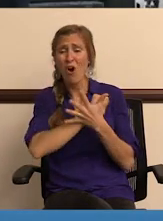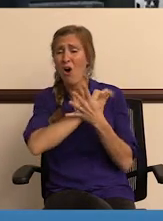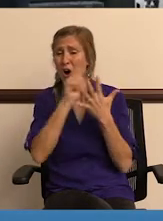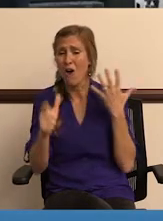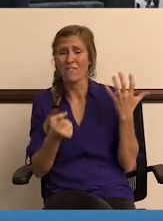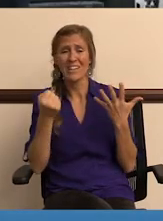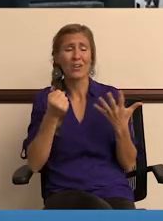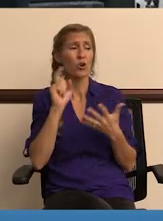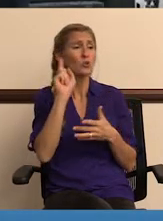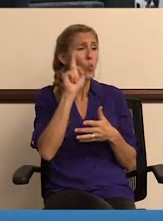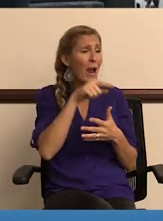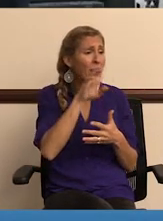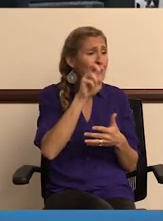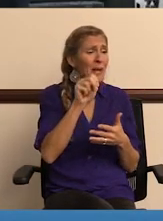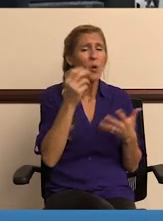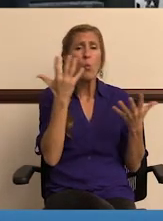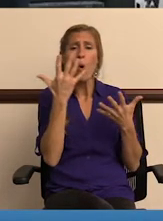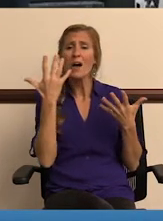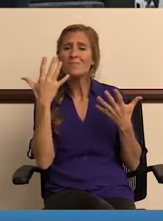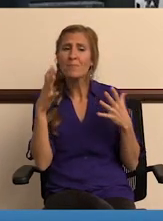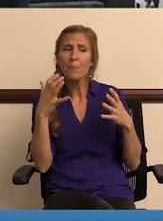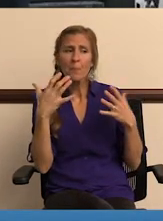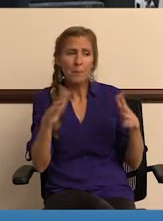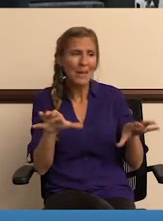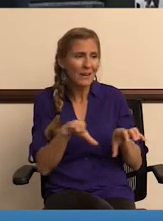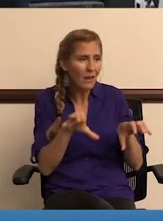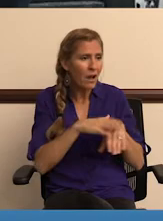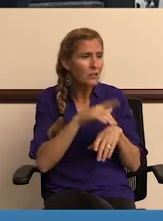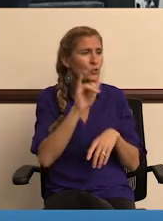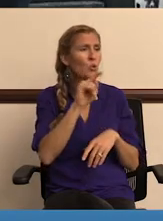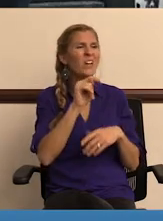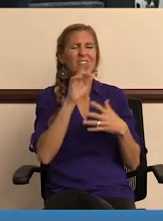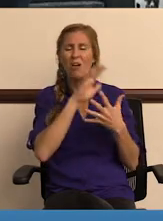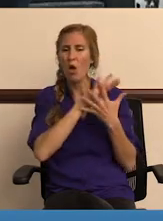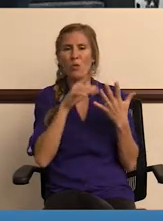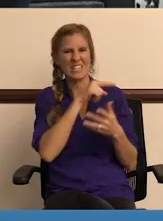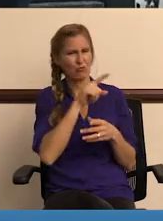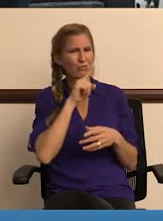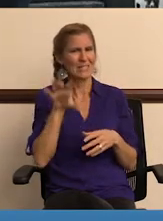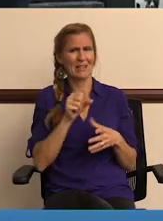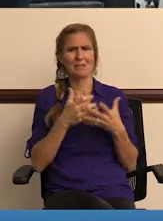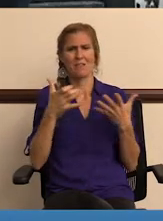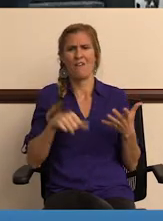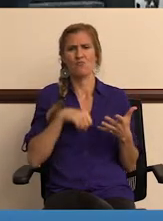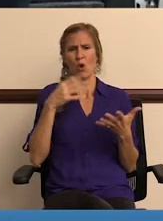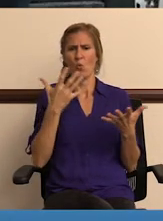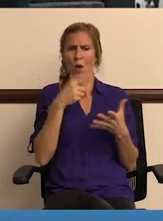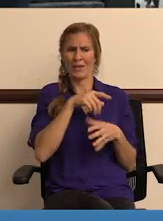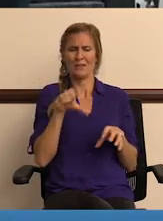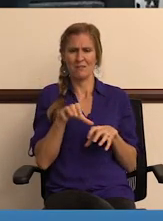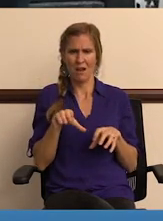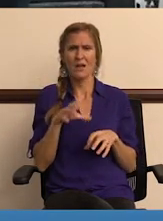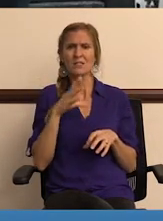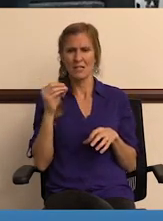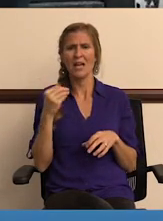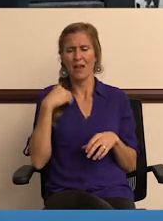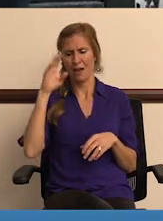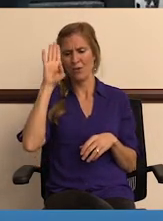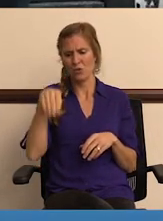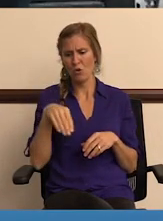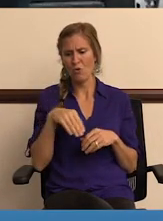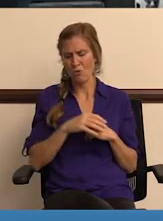vehicle that we have, where it's been, everything that's been done to it, all rolling up in his noggin. And he takes a lot of pride in what he does,